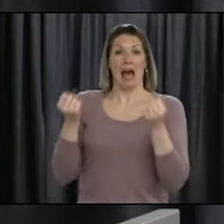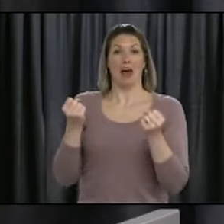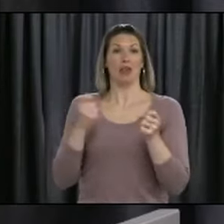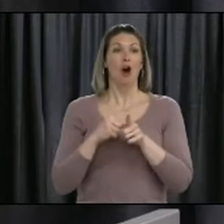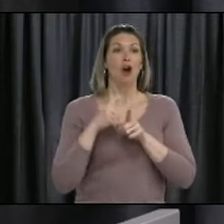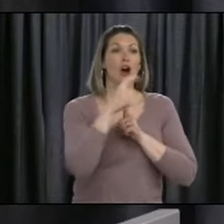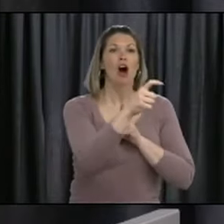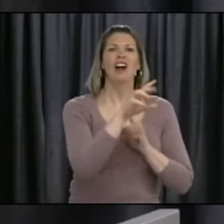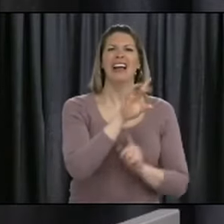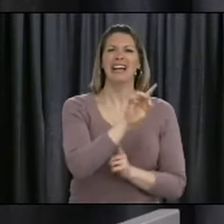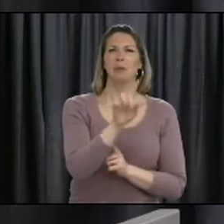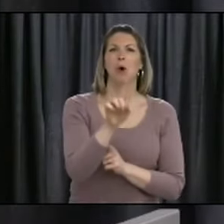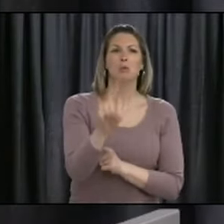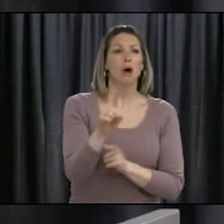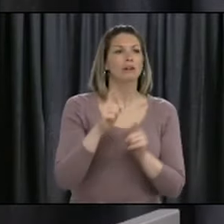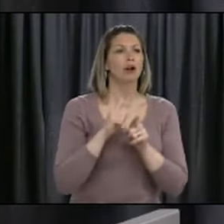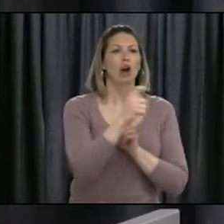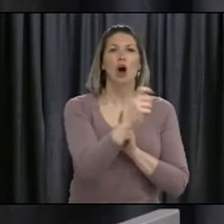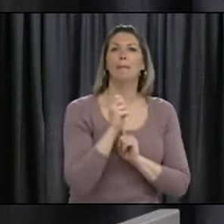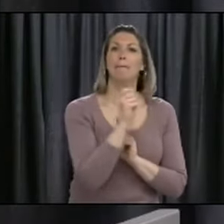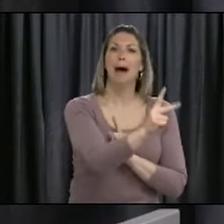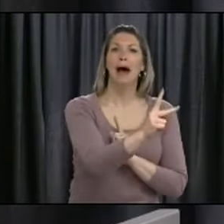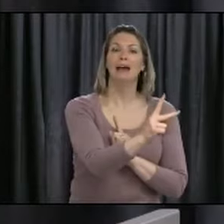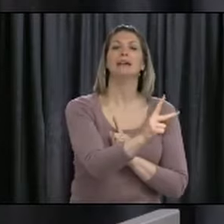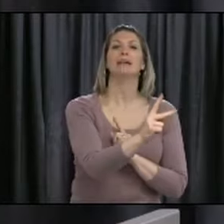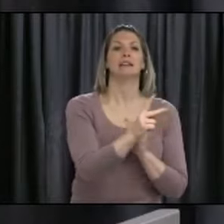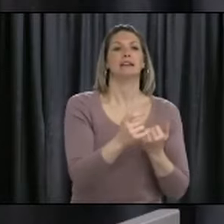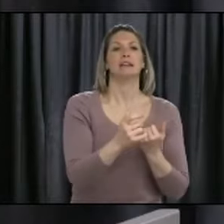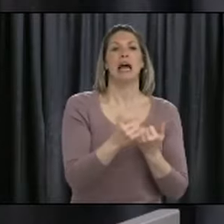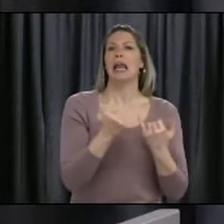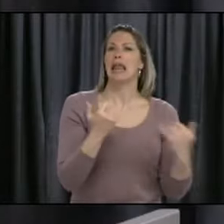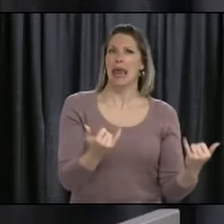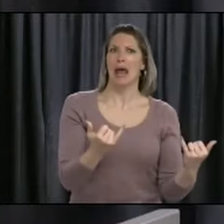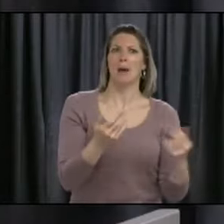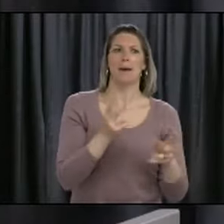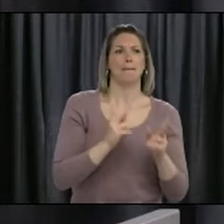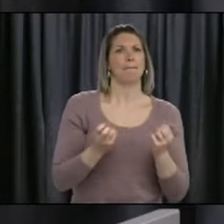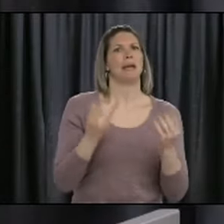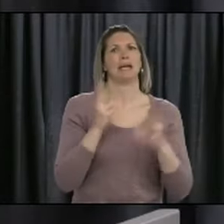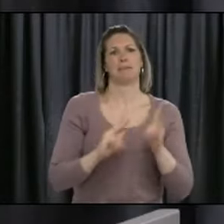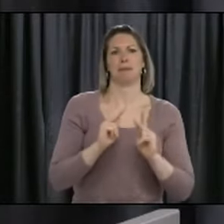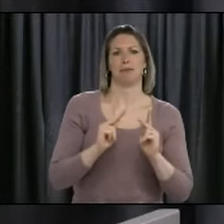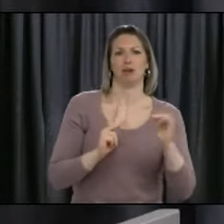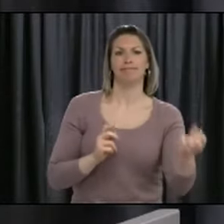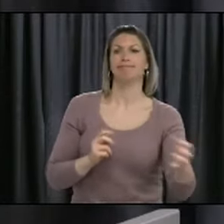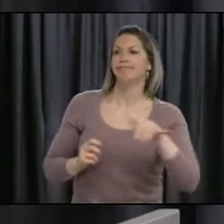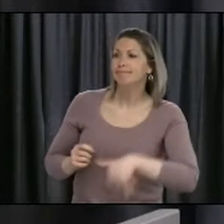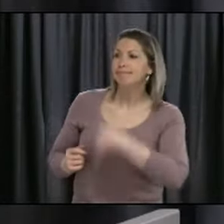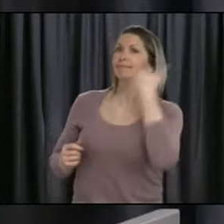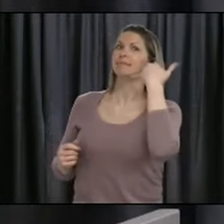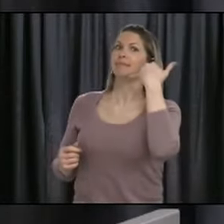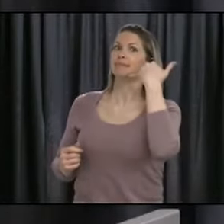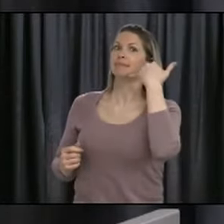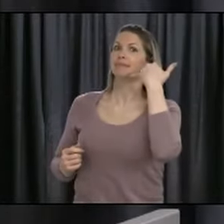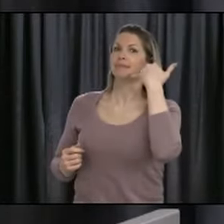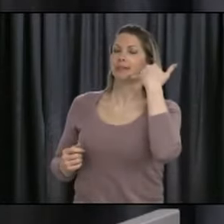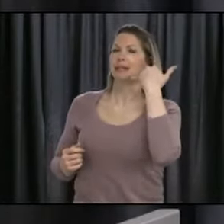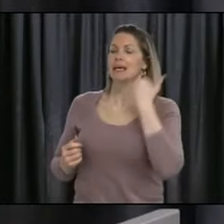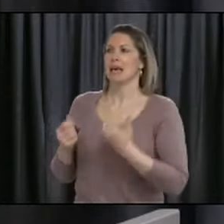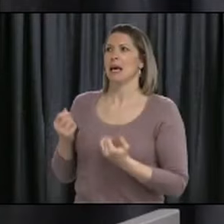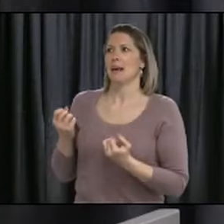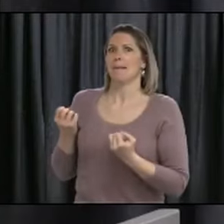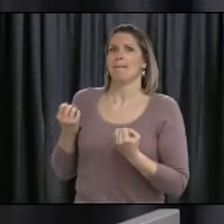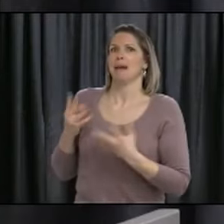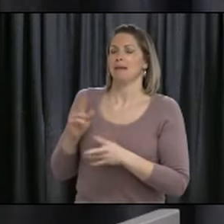specialists in town and from family doctors that it's difficult to use the telephone because people, I think, are worried about